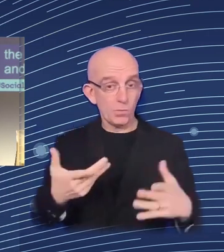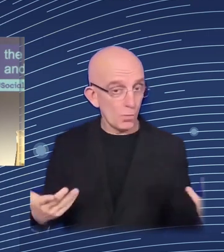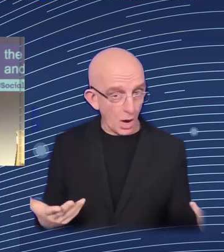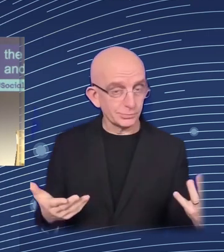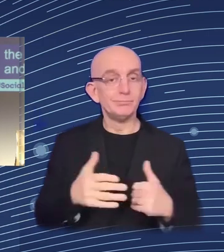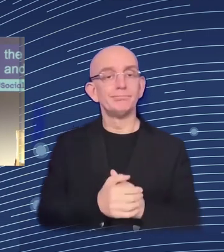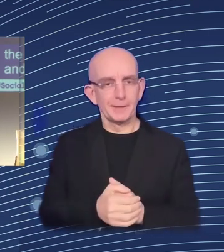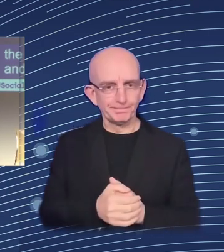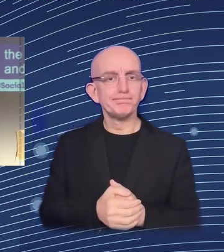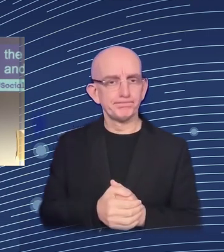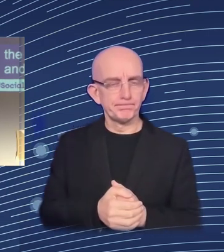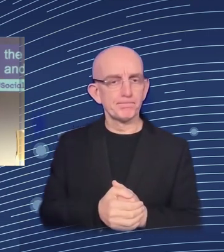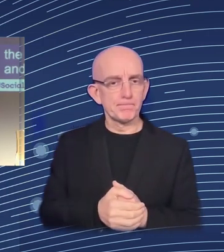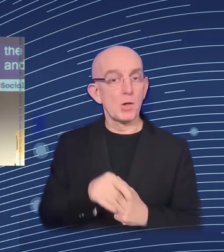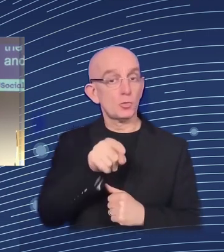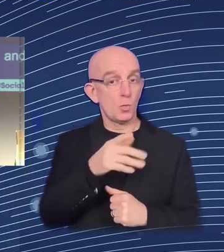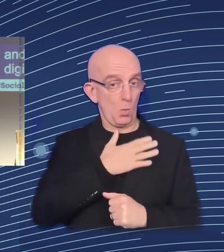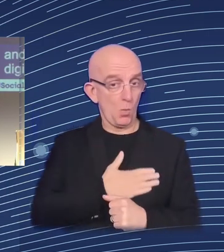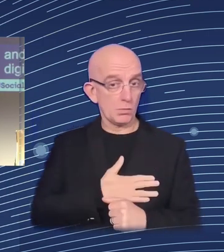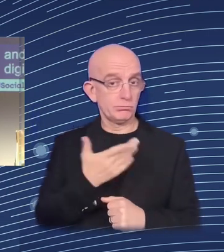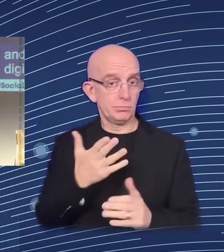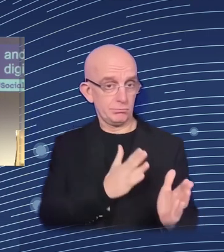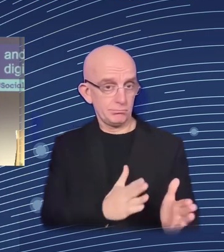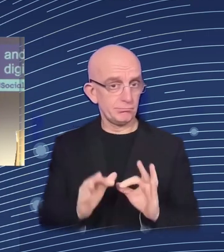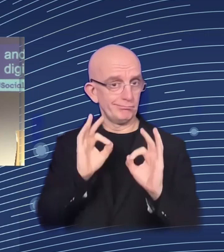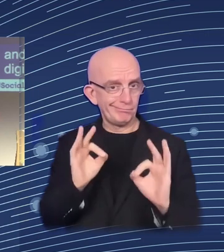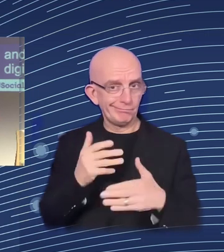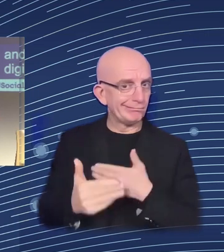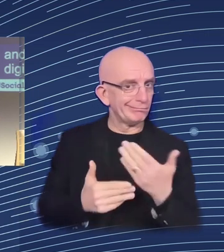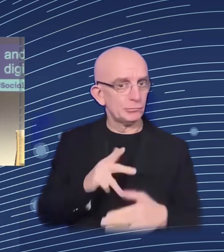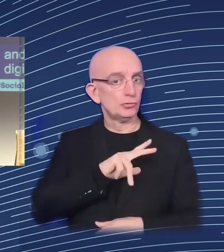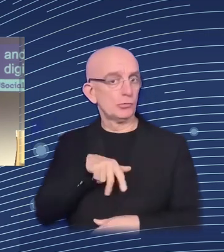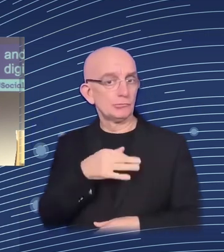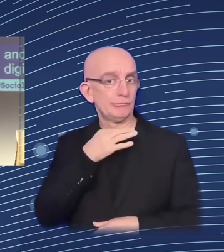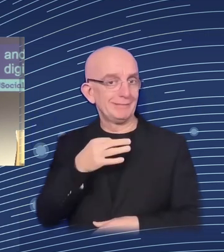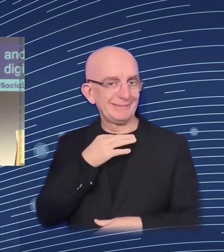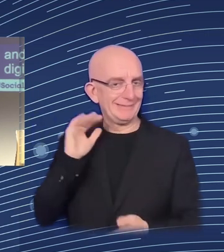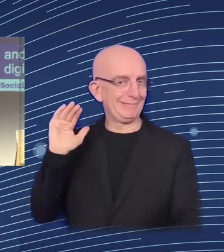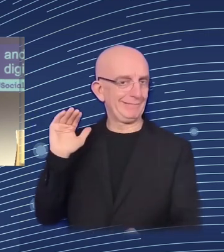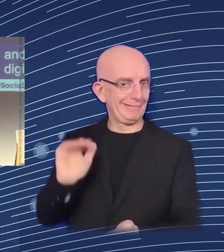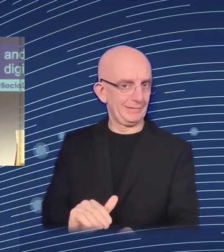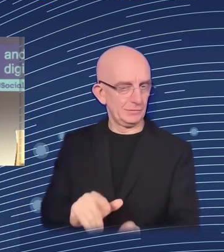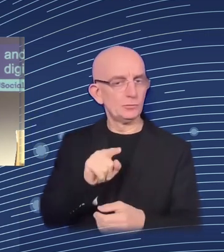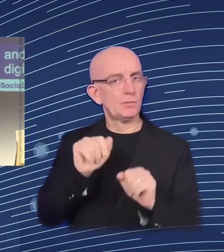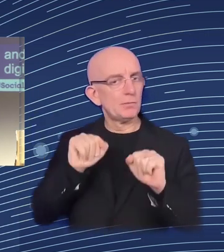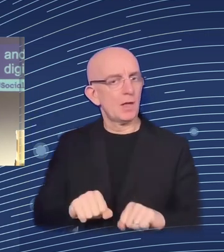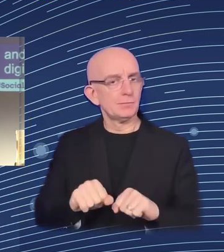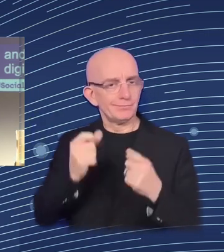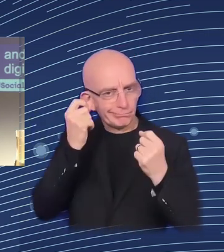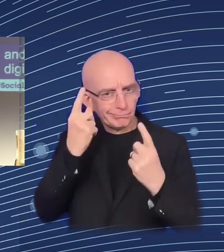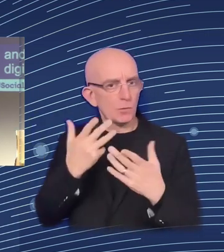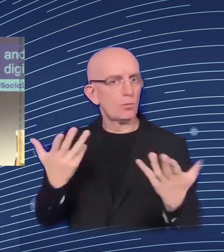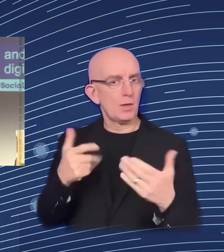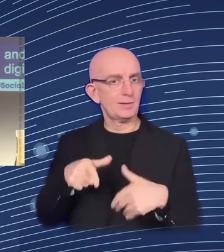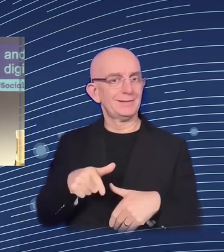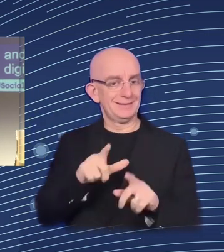transformation, which I should have said that I'm focusing on the digital transformation, affects the functioning of the labor market, but